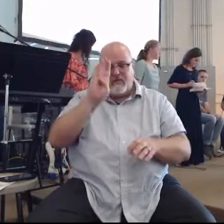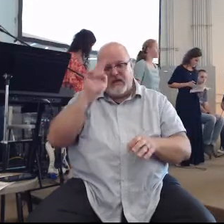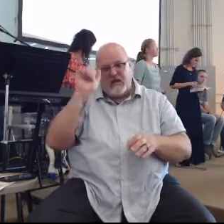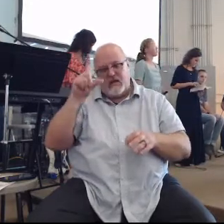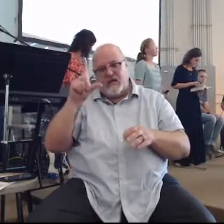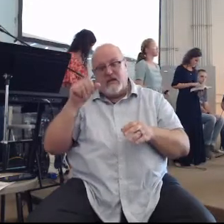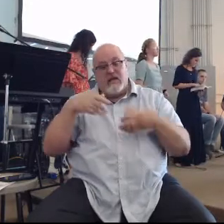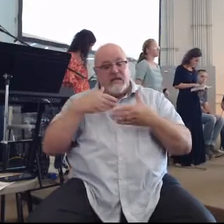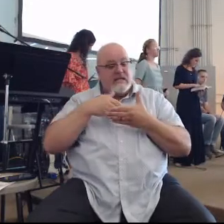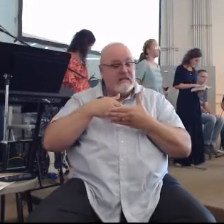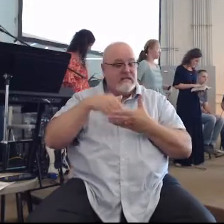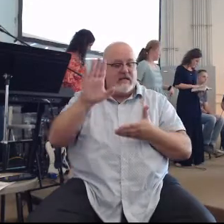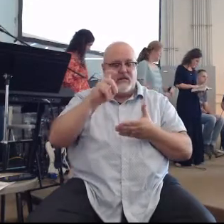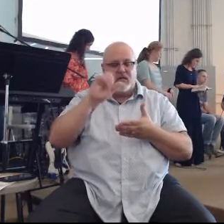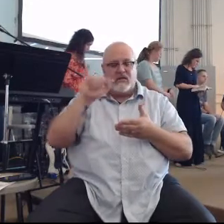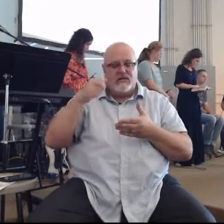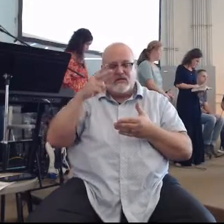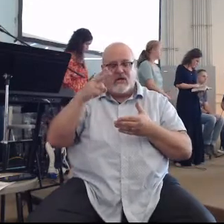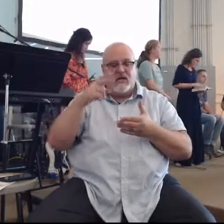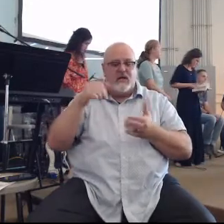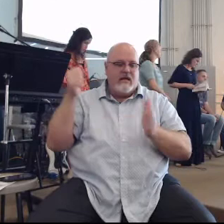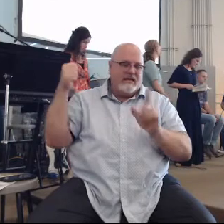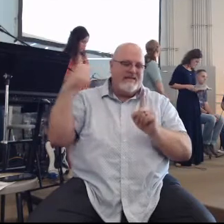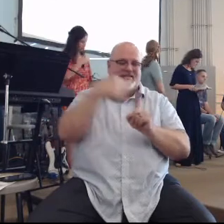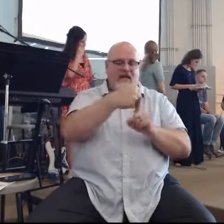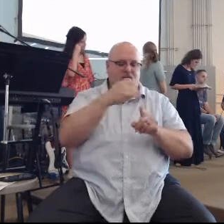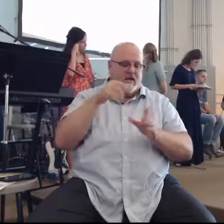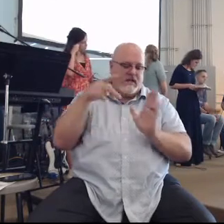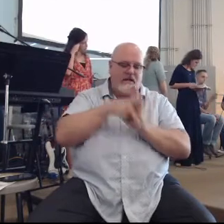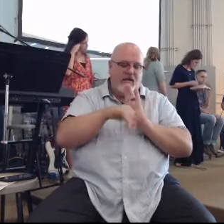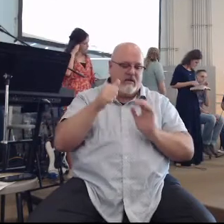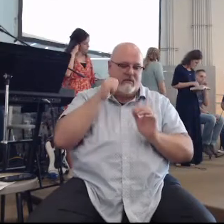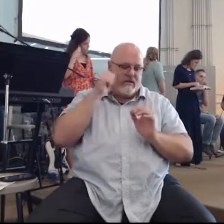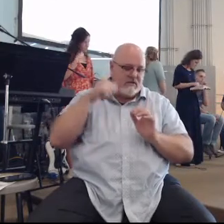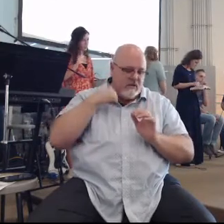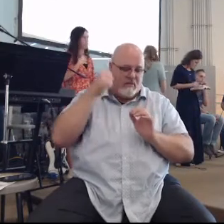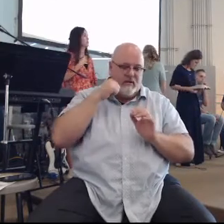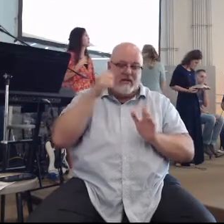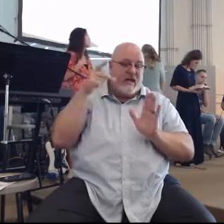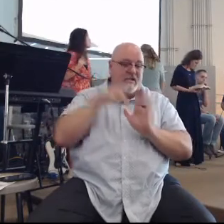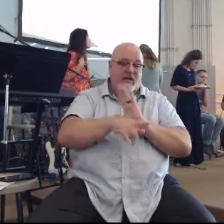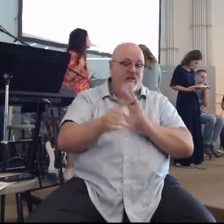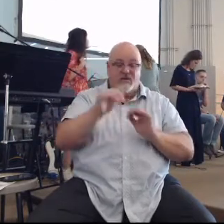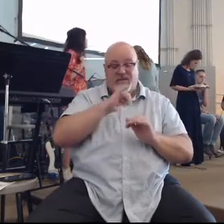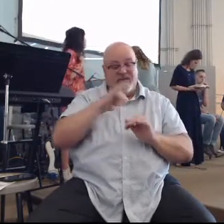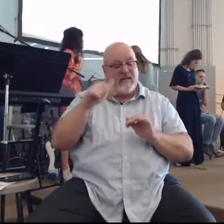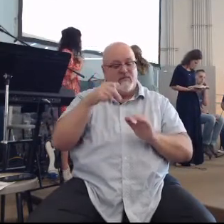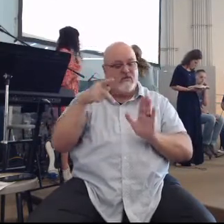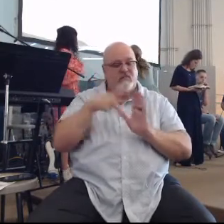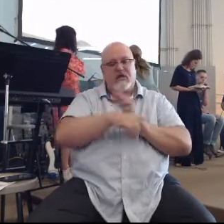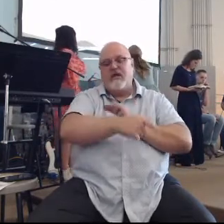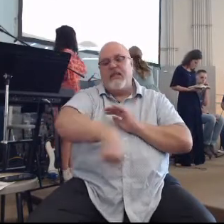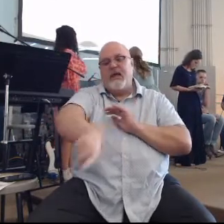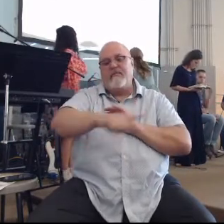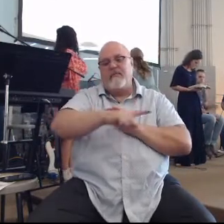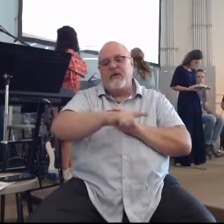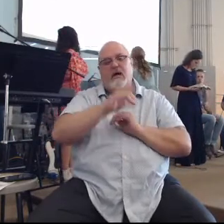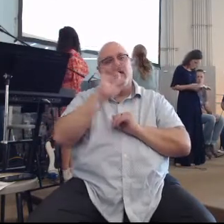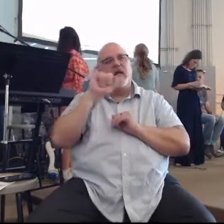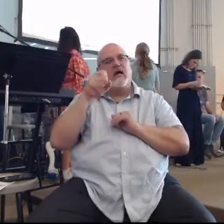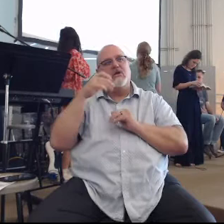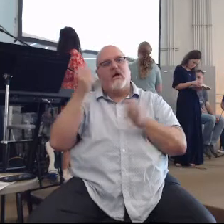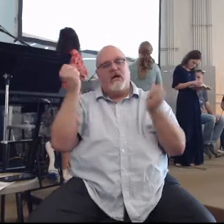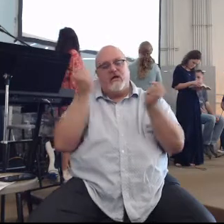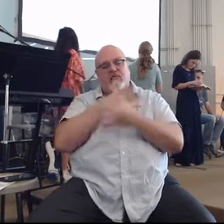to Elijah, Elijah, may the gods strike me and even kill me if by this time tomorrow I have not killed you just as you killed them. Elijah was